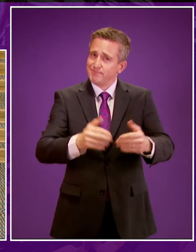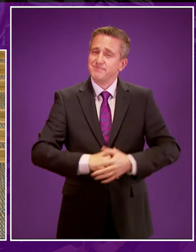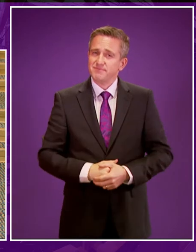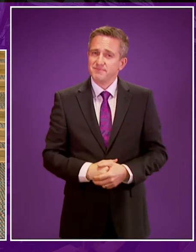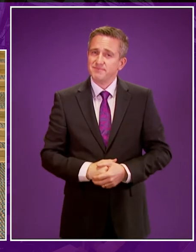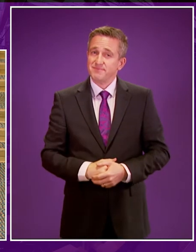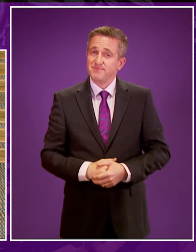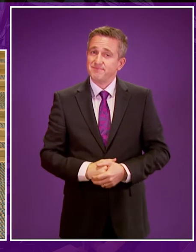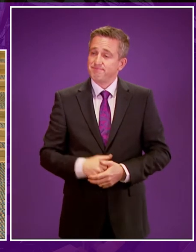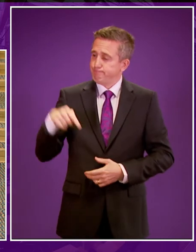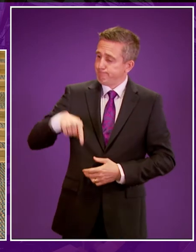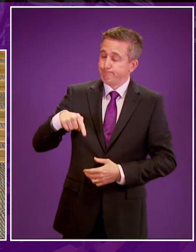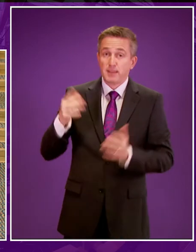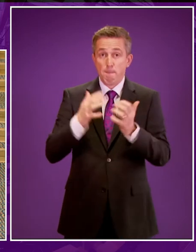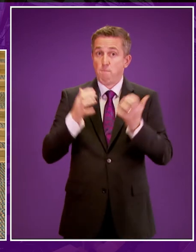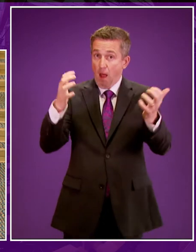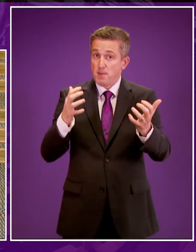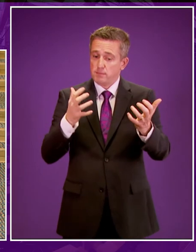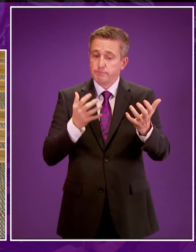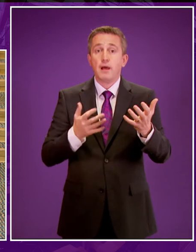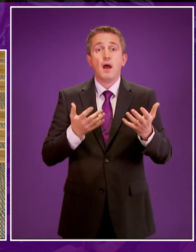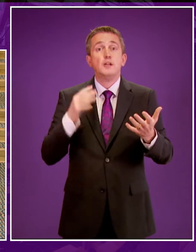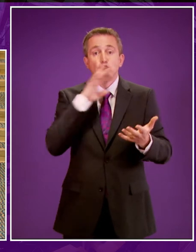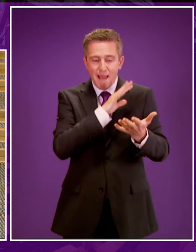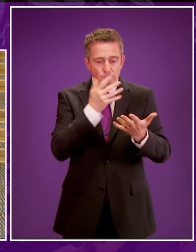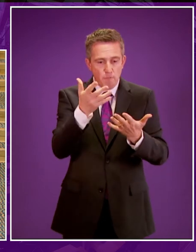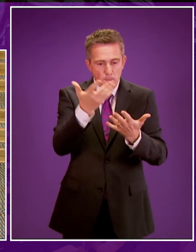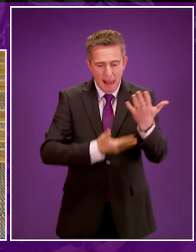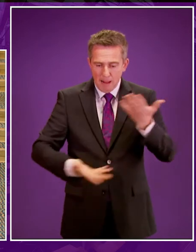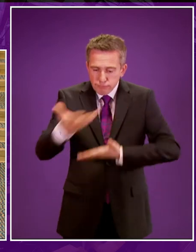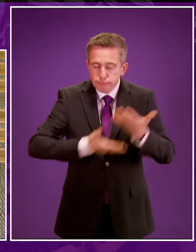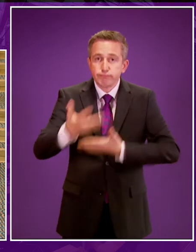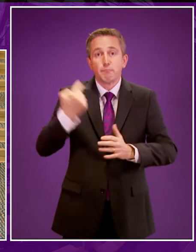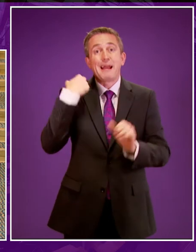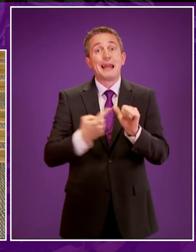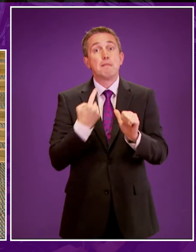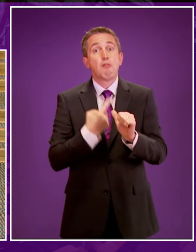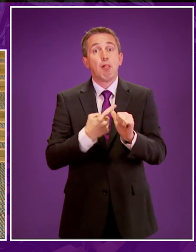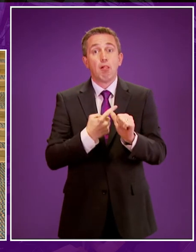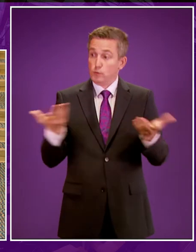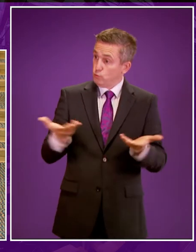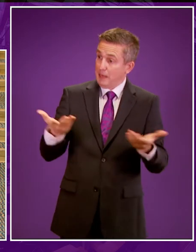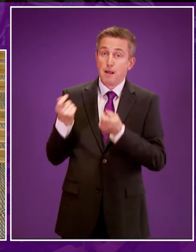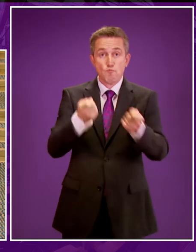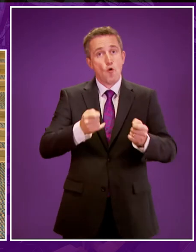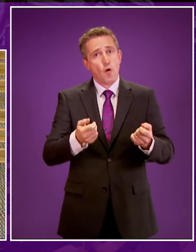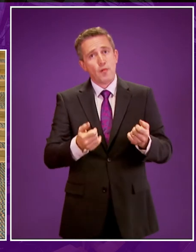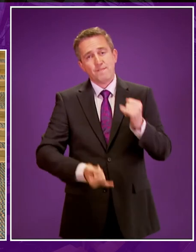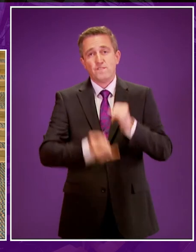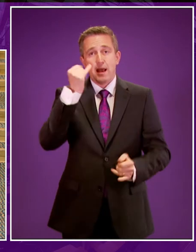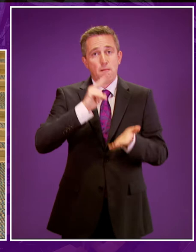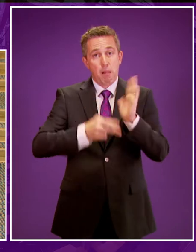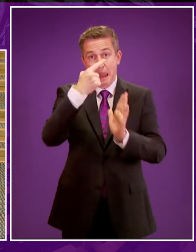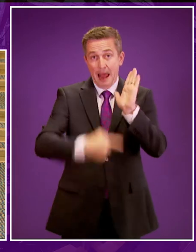This chamber debated the draft plan in April, and I'm delighted to be able to share the final plan. This has been shaped by